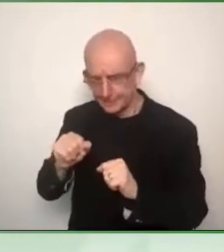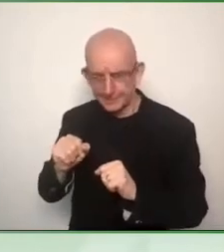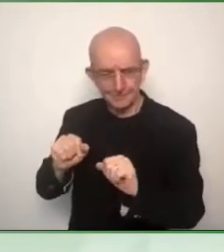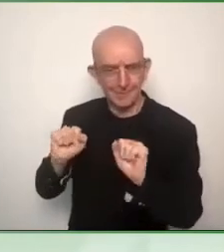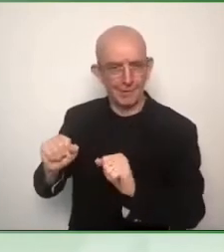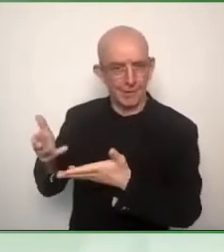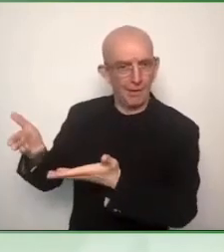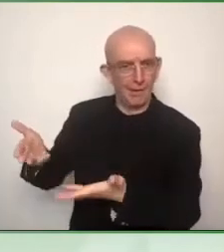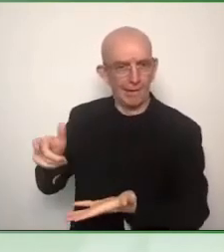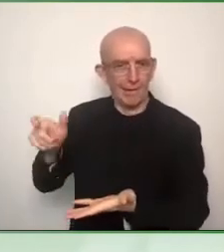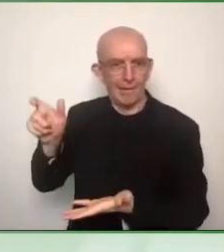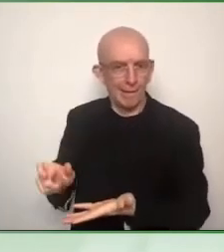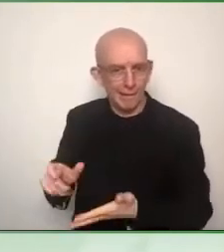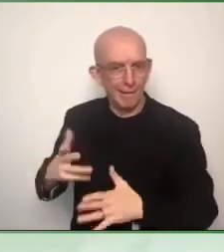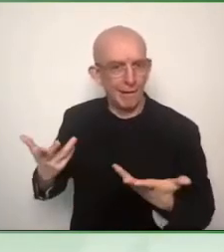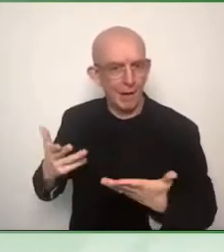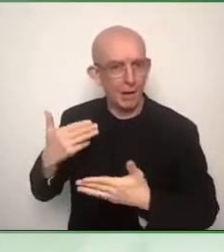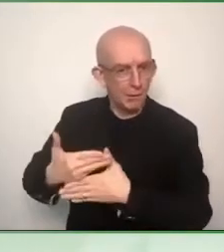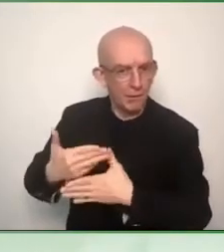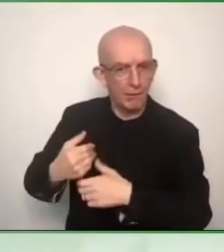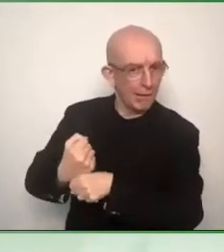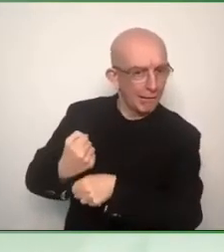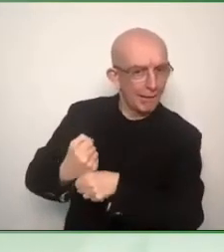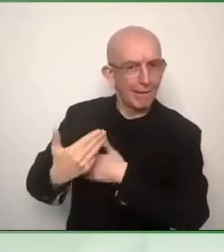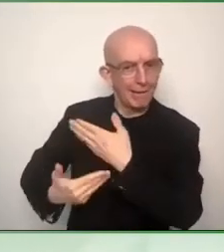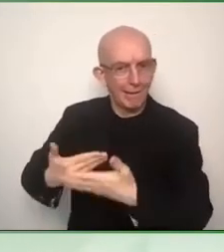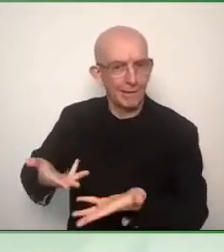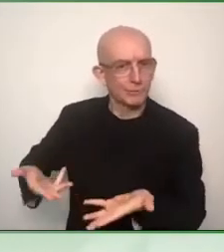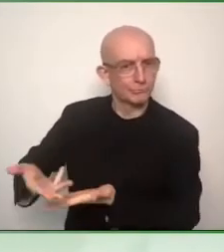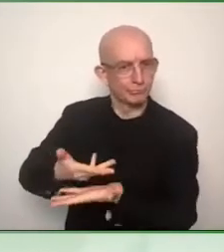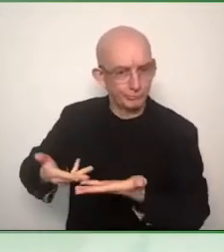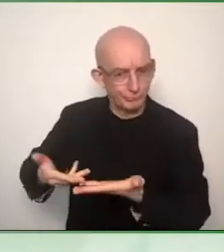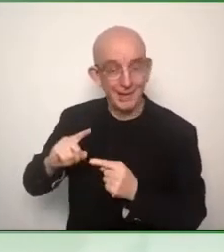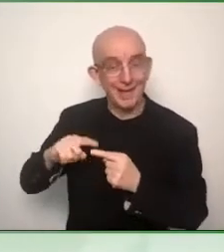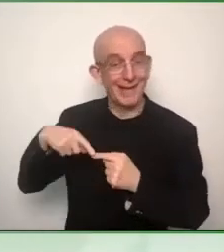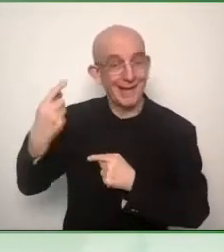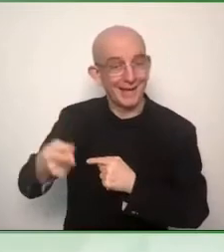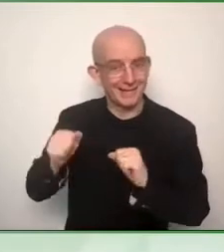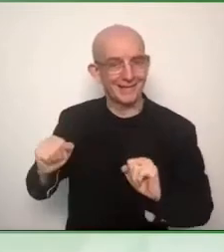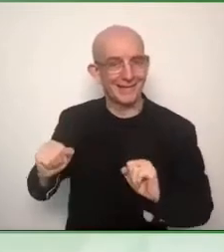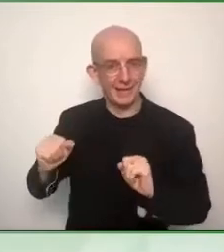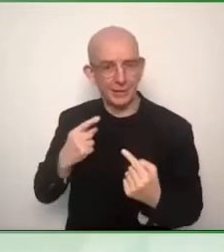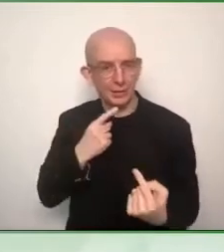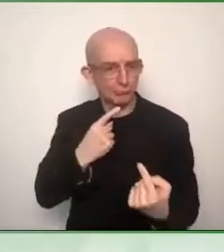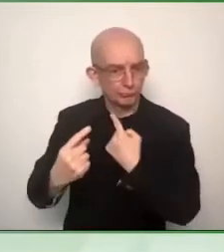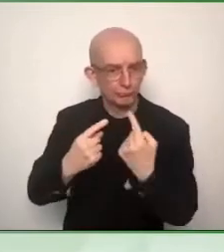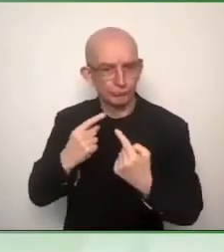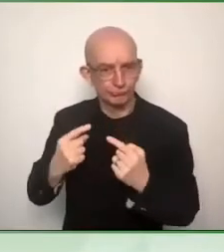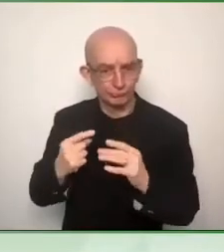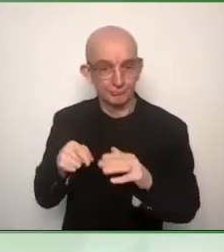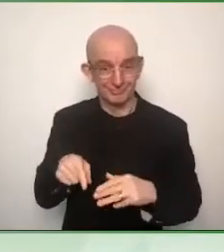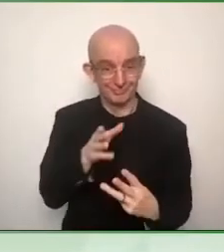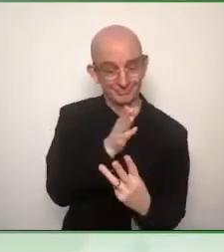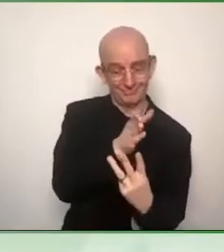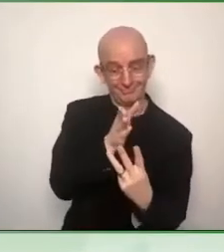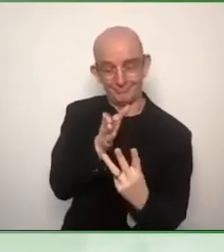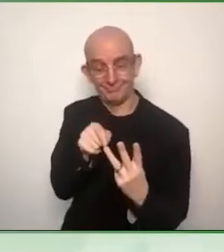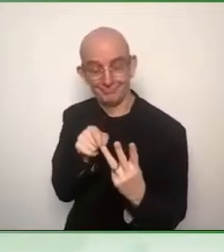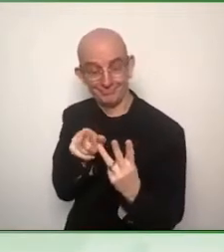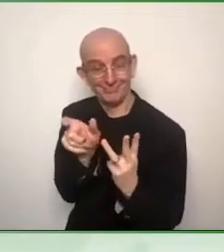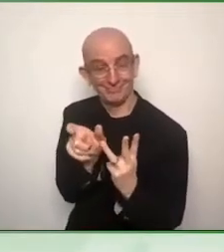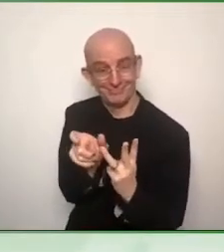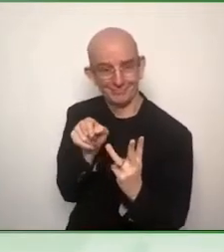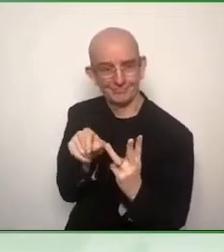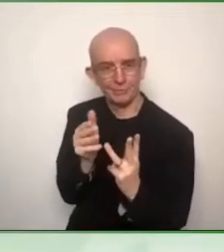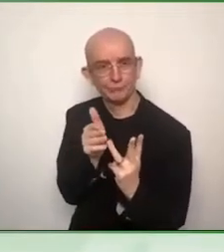part of this session. And we will close the session with Petra, our graphic facilitator, who will wrap up